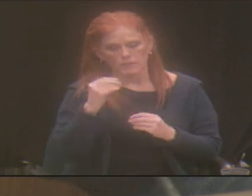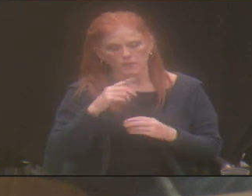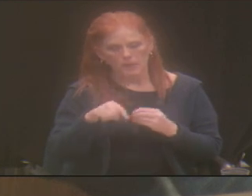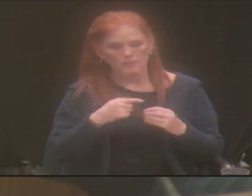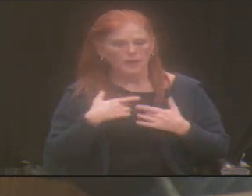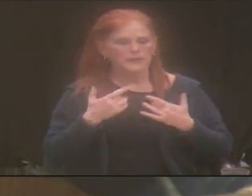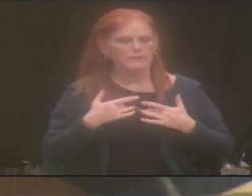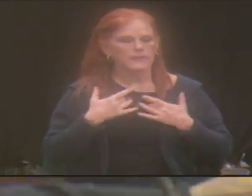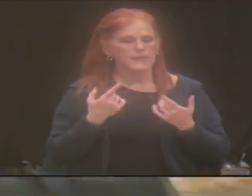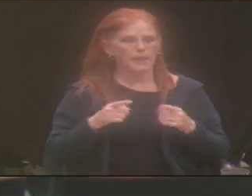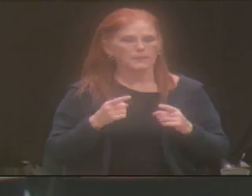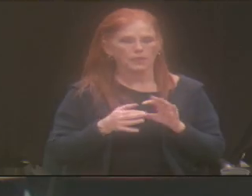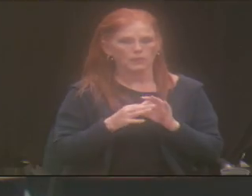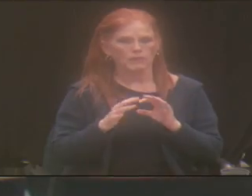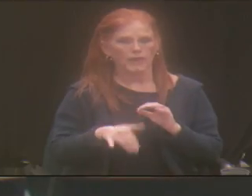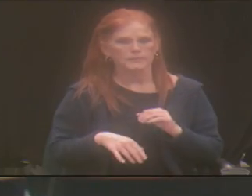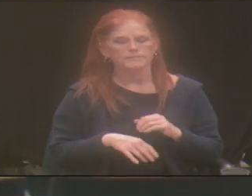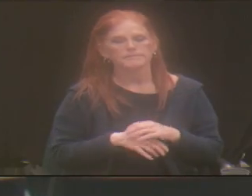events that are happening.